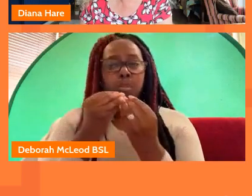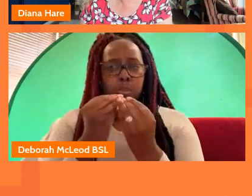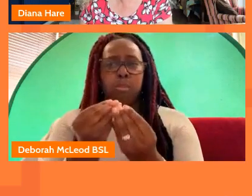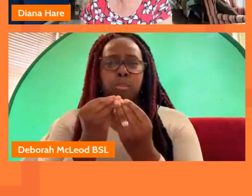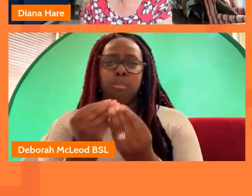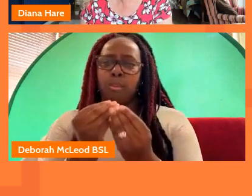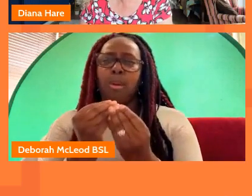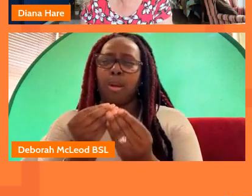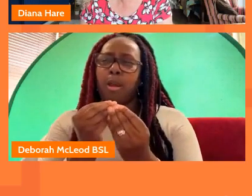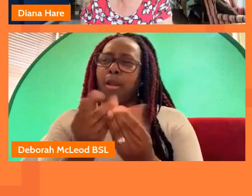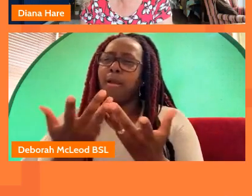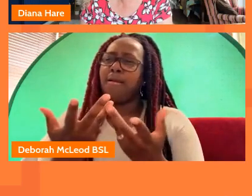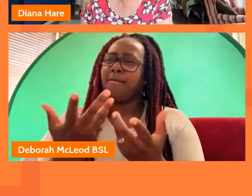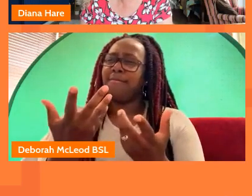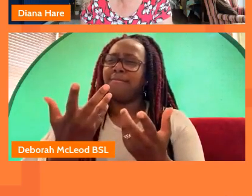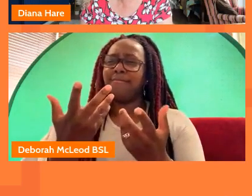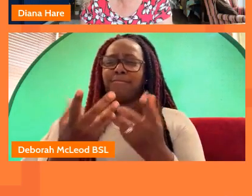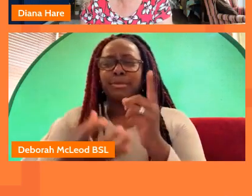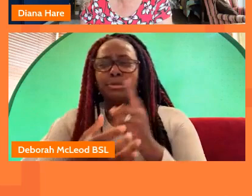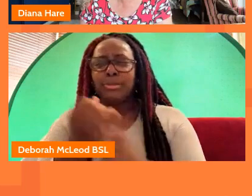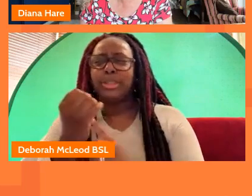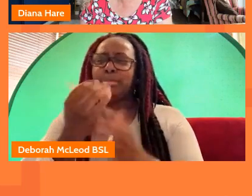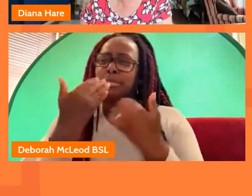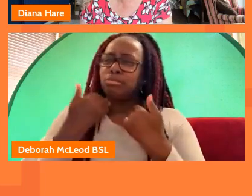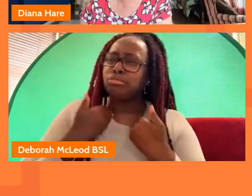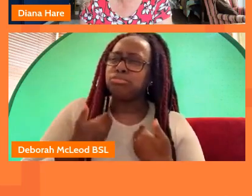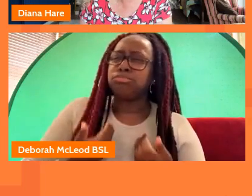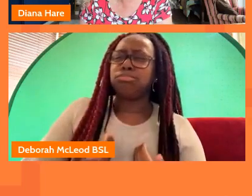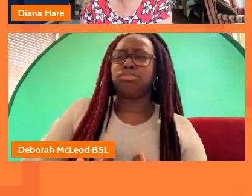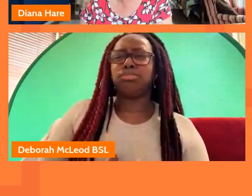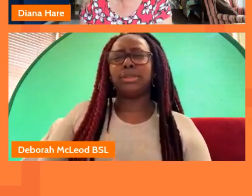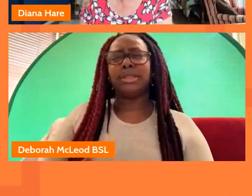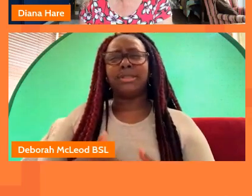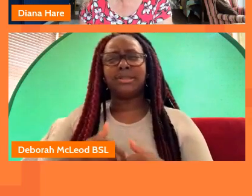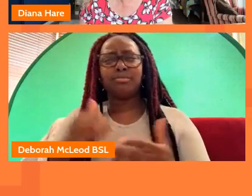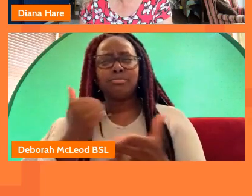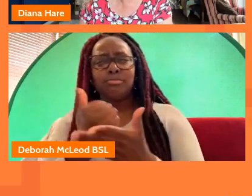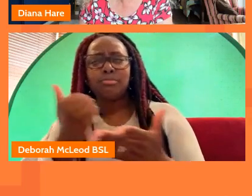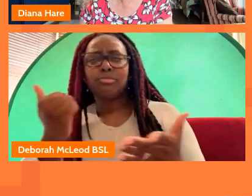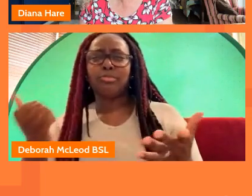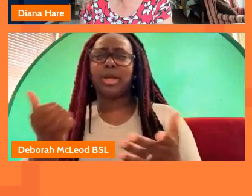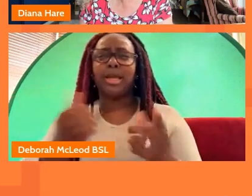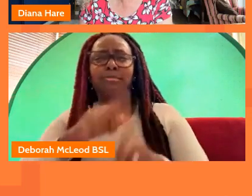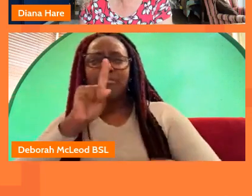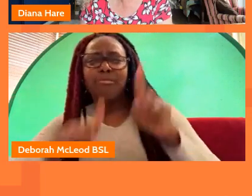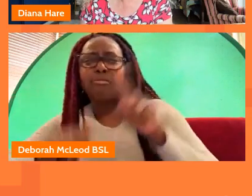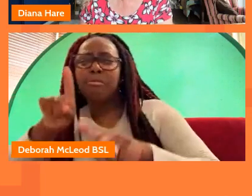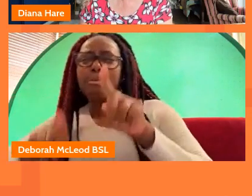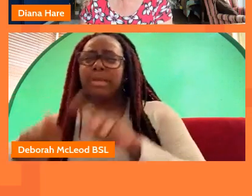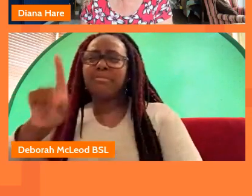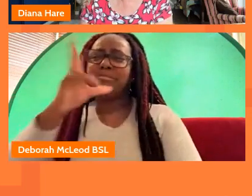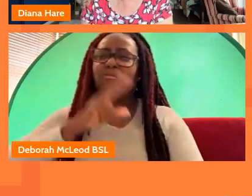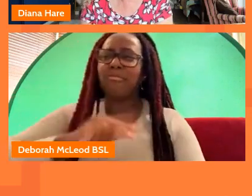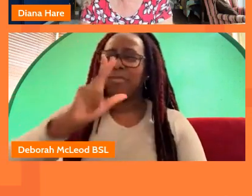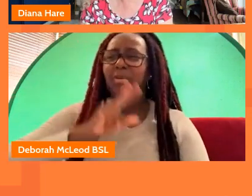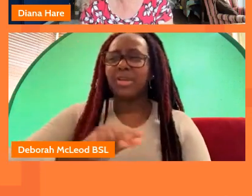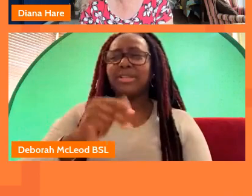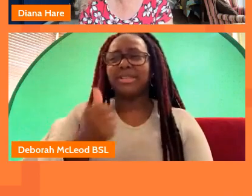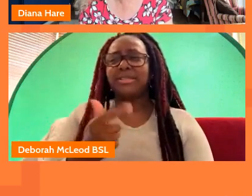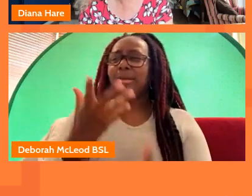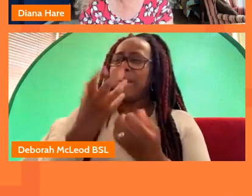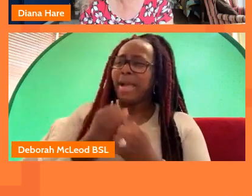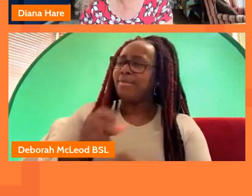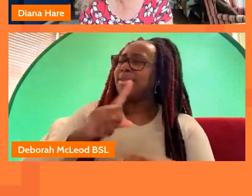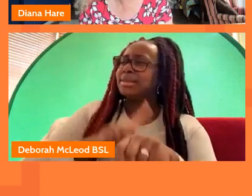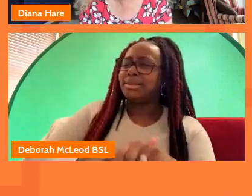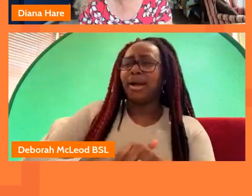of the richness that that can come out of of you know just the greater range of voices so so having the time